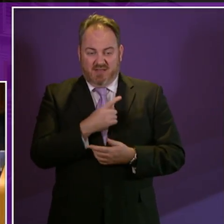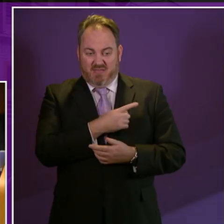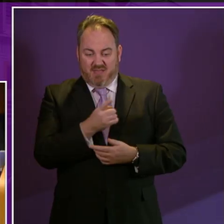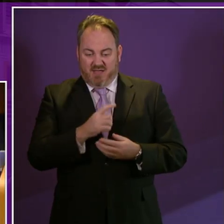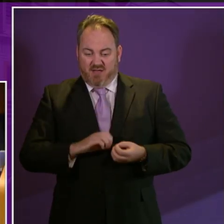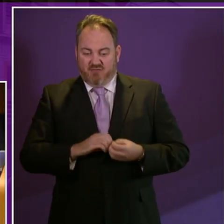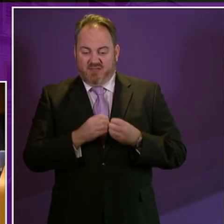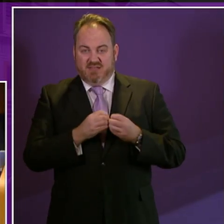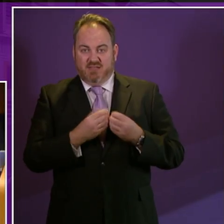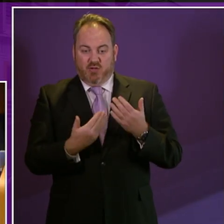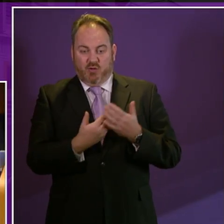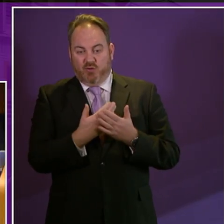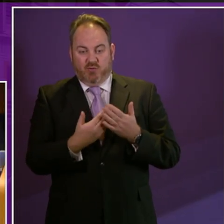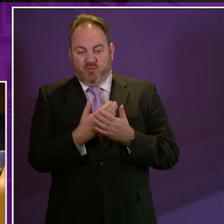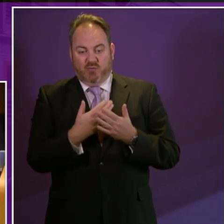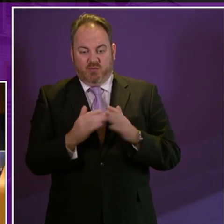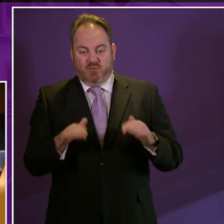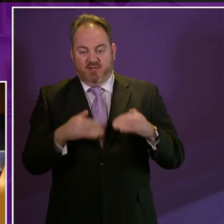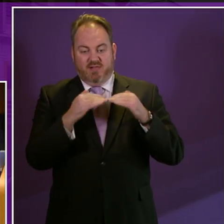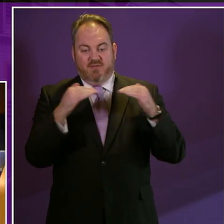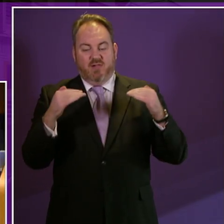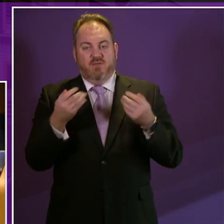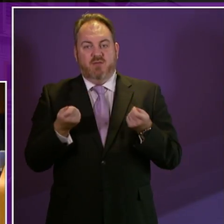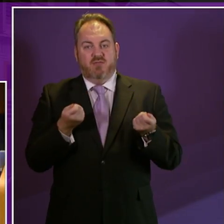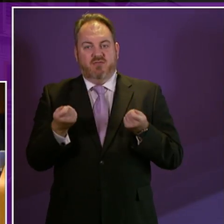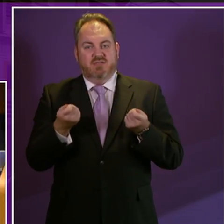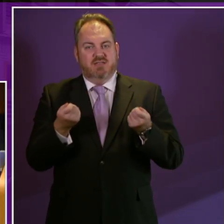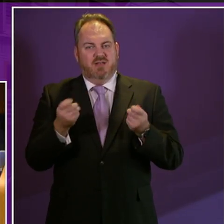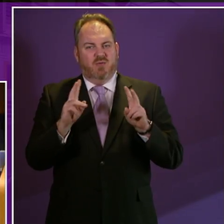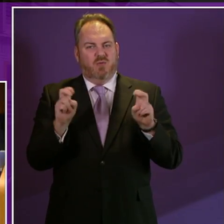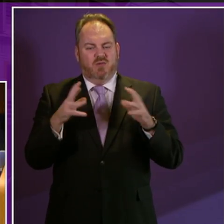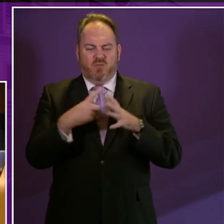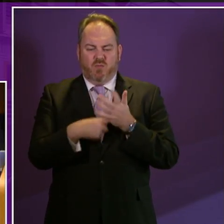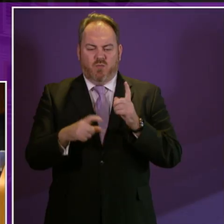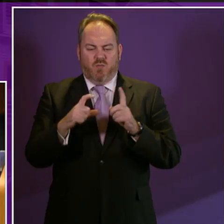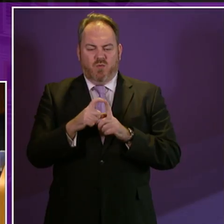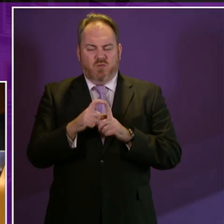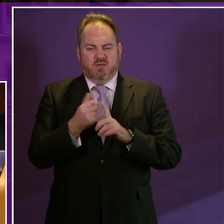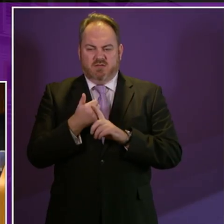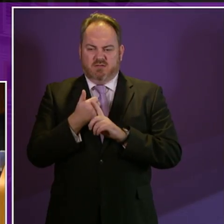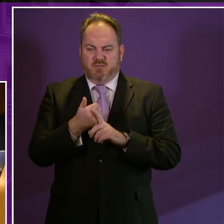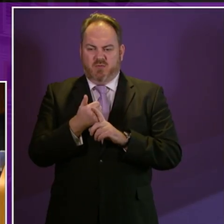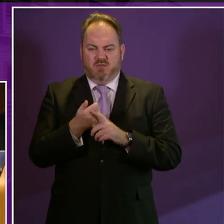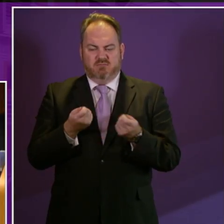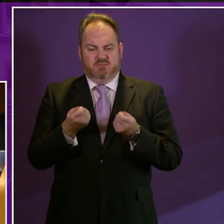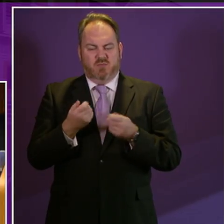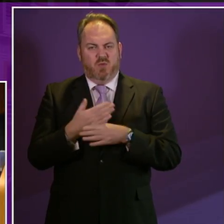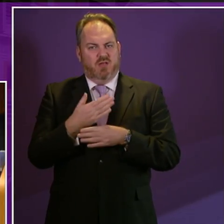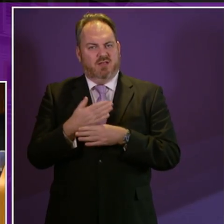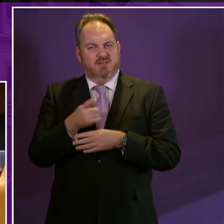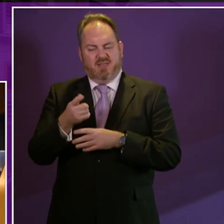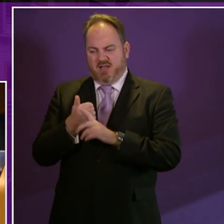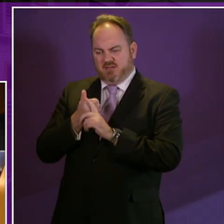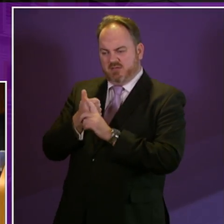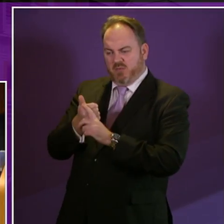whole new layer of bureaucracy called ward support workers who are not front line staff and who are there to support councillors